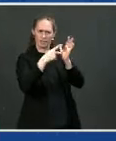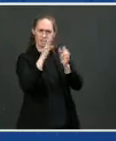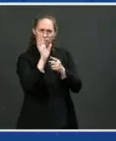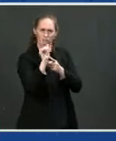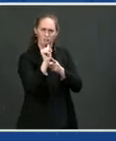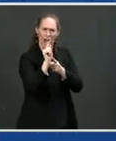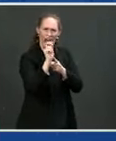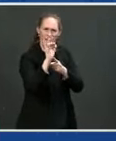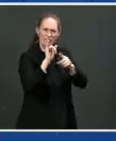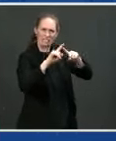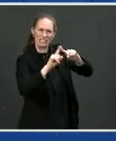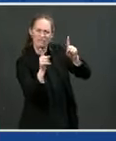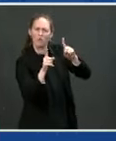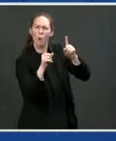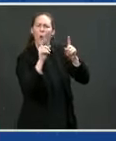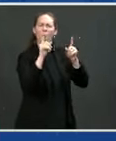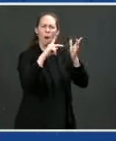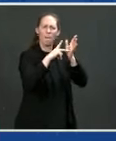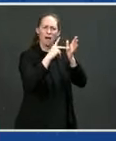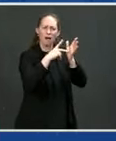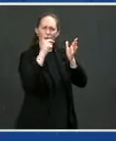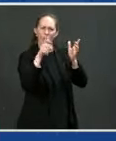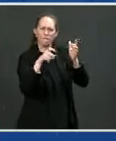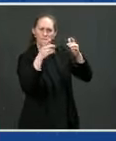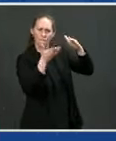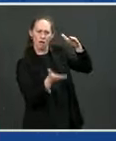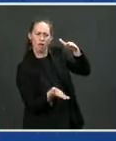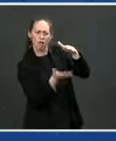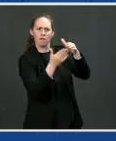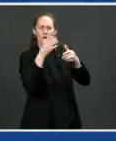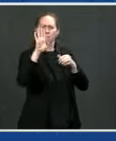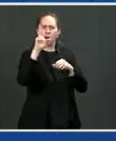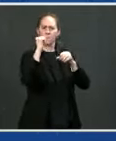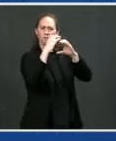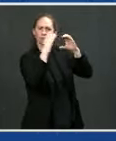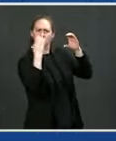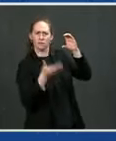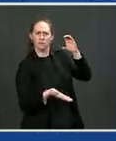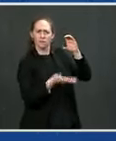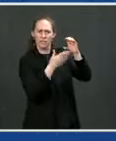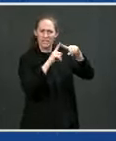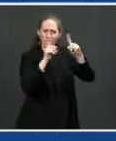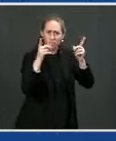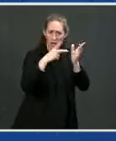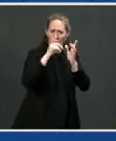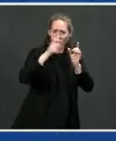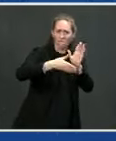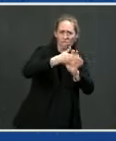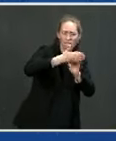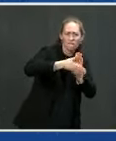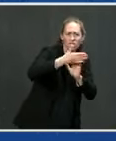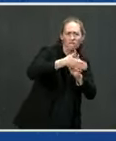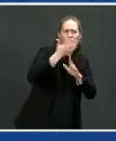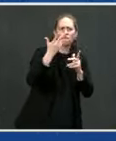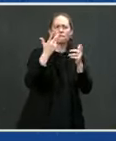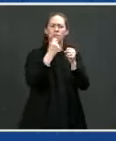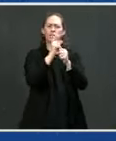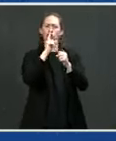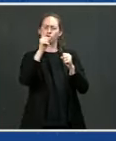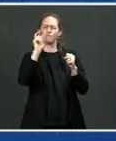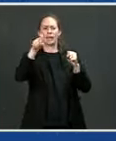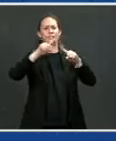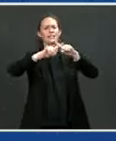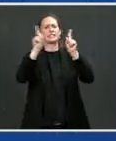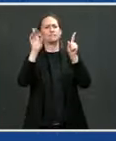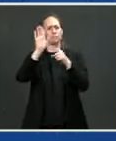Or is the battery pack underneath do everything from drive the bus to maintain the cooling system, heating system,